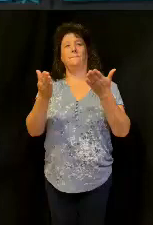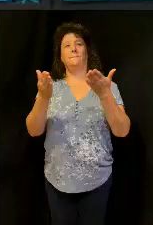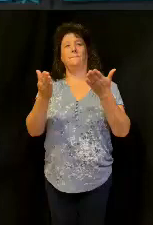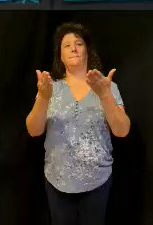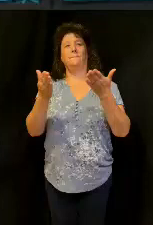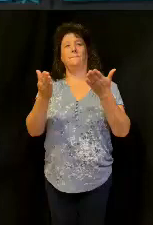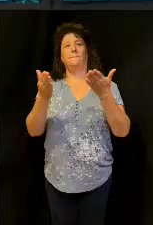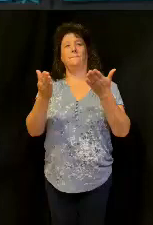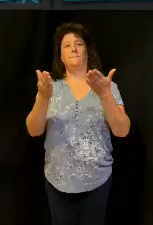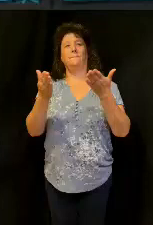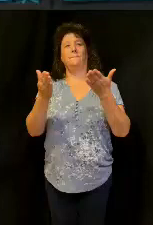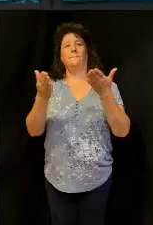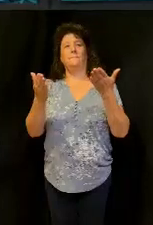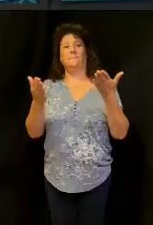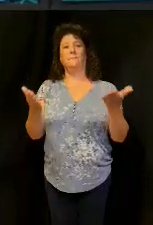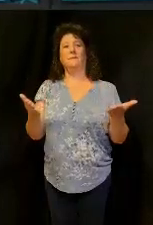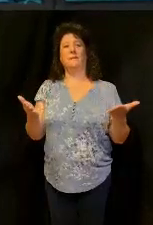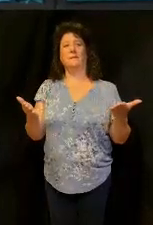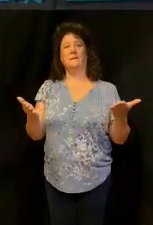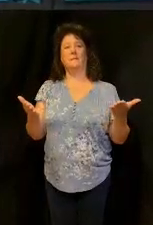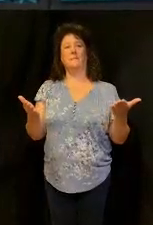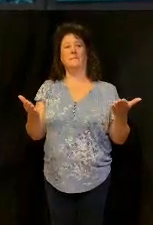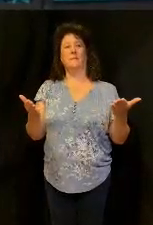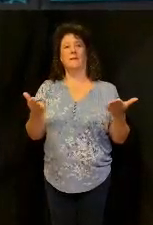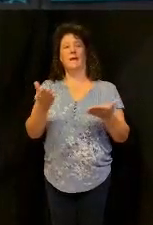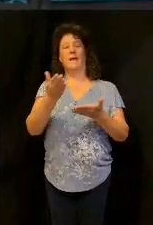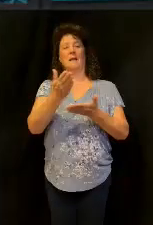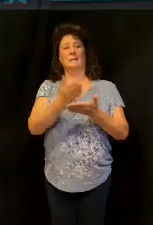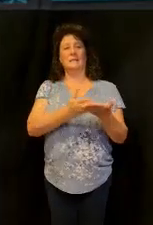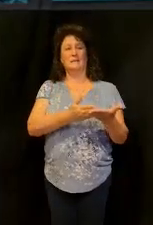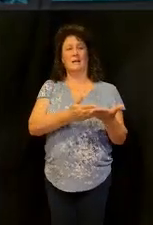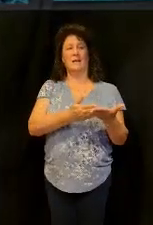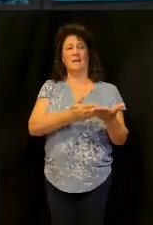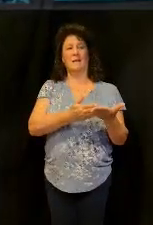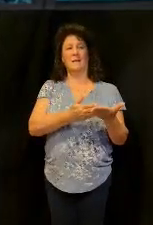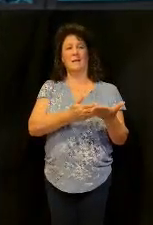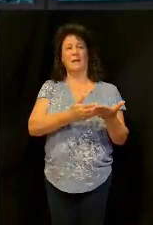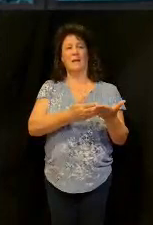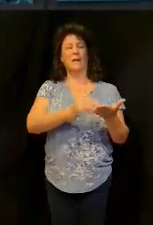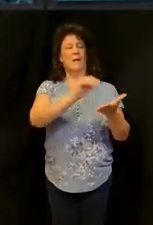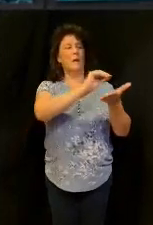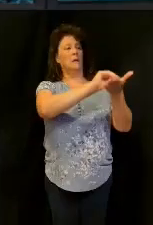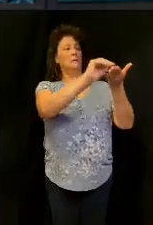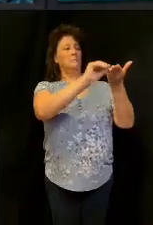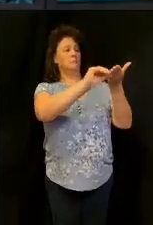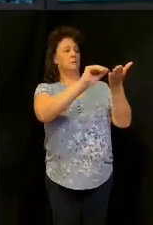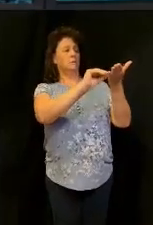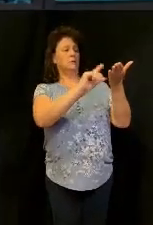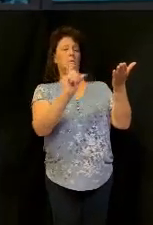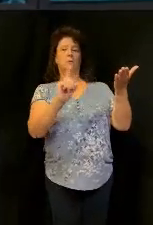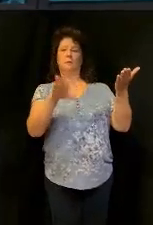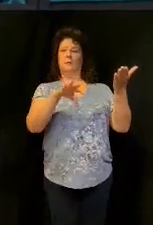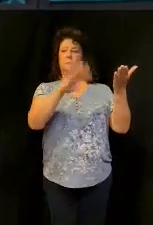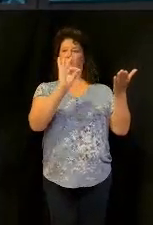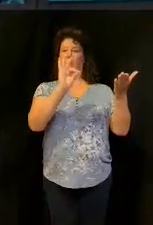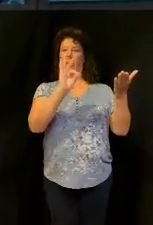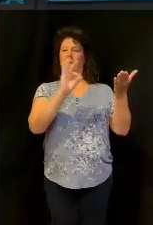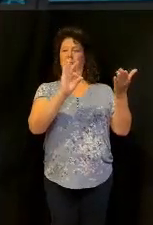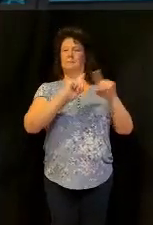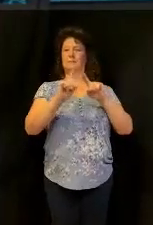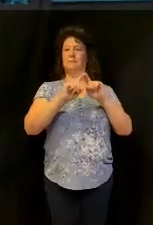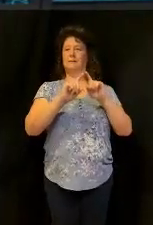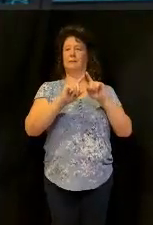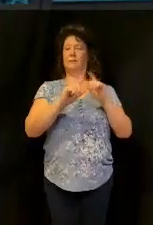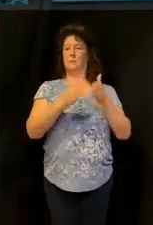The book of, you're going to have to probably, some of you may have to go to the table of contents, okay, and that's okay, alright, it's good, to the book of